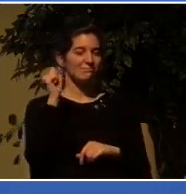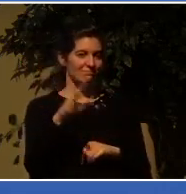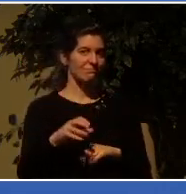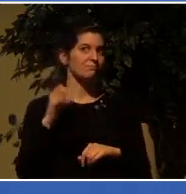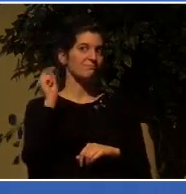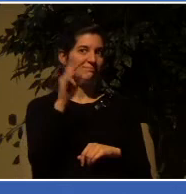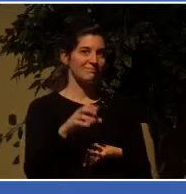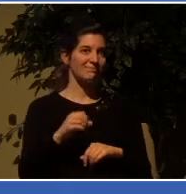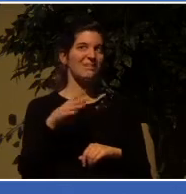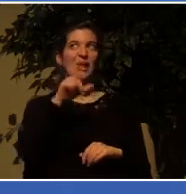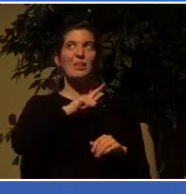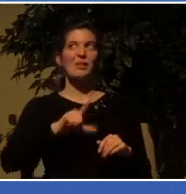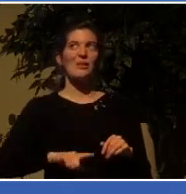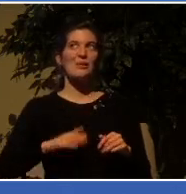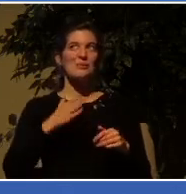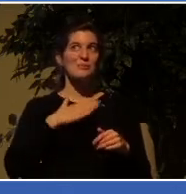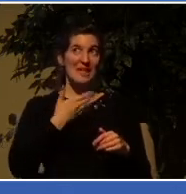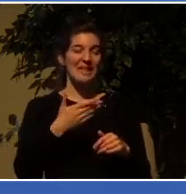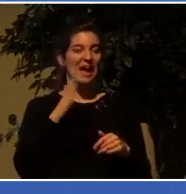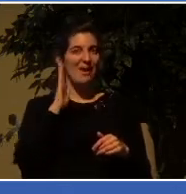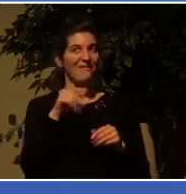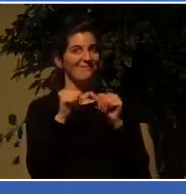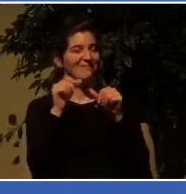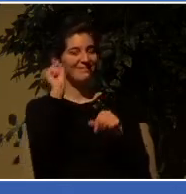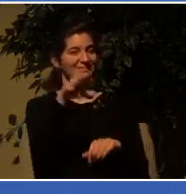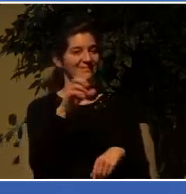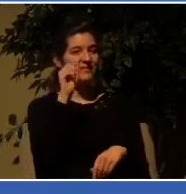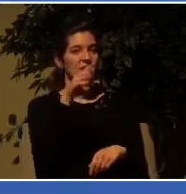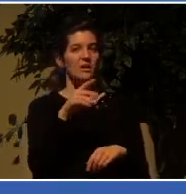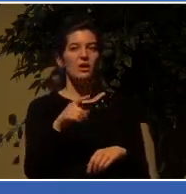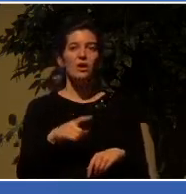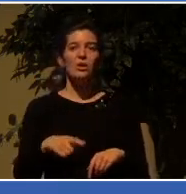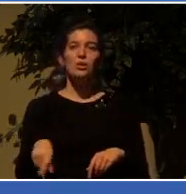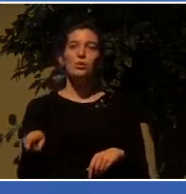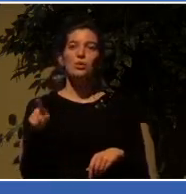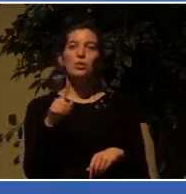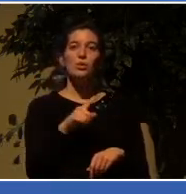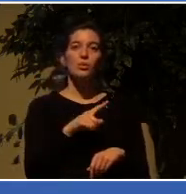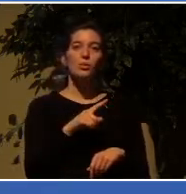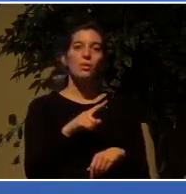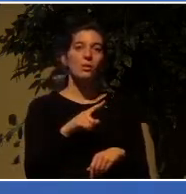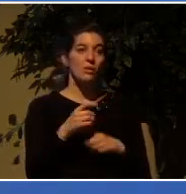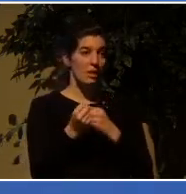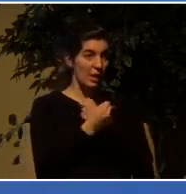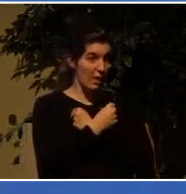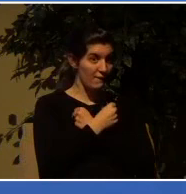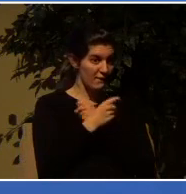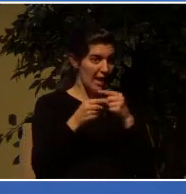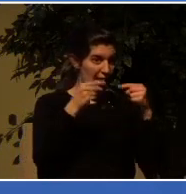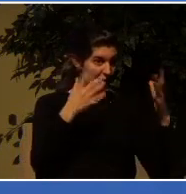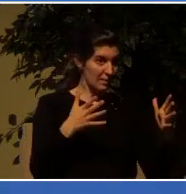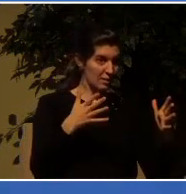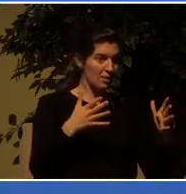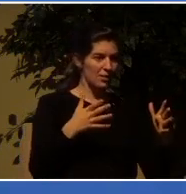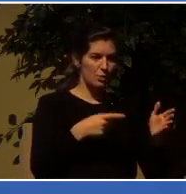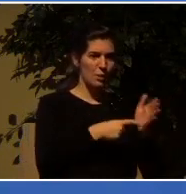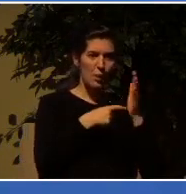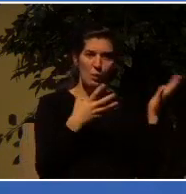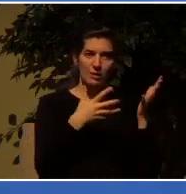I'll continue to say it, you cannot love your enemy until you have an enemy to love.